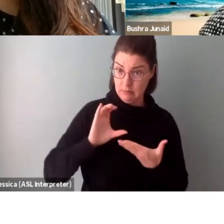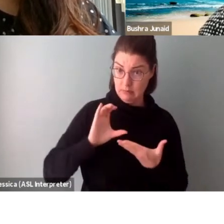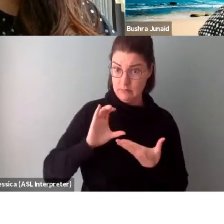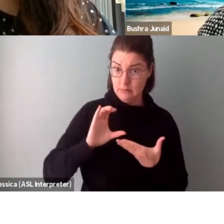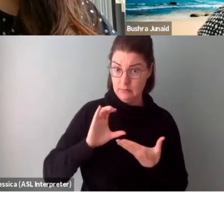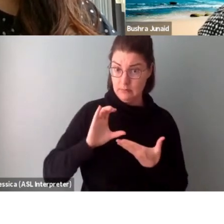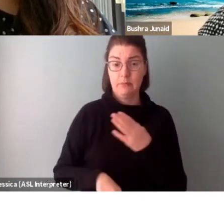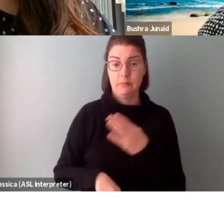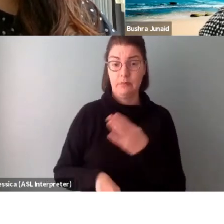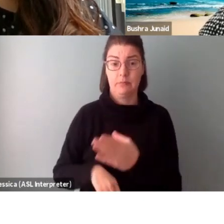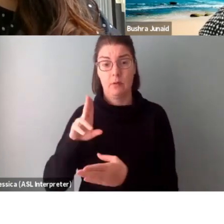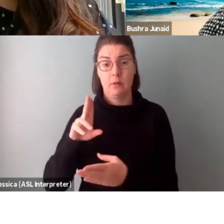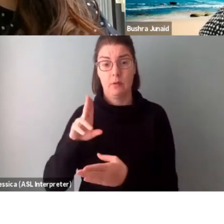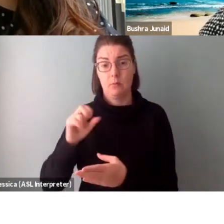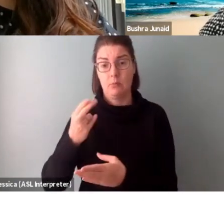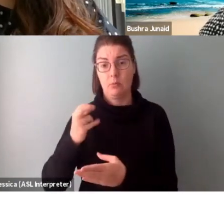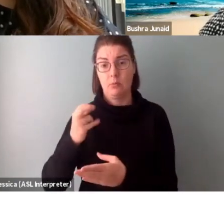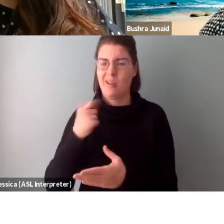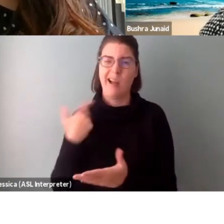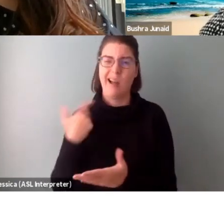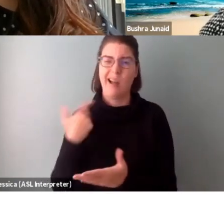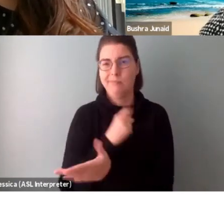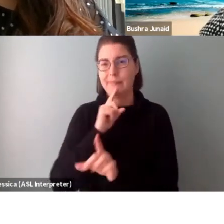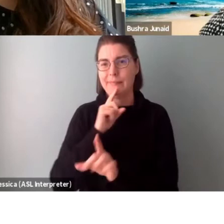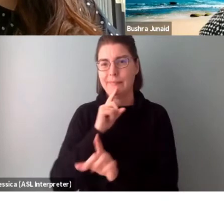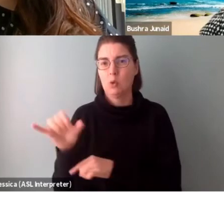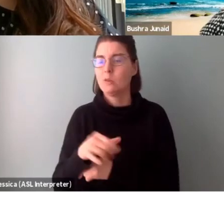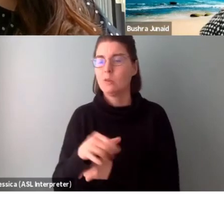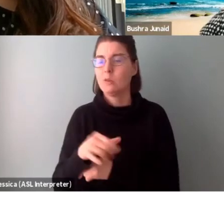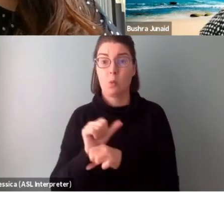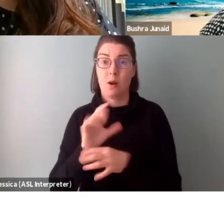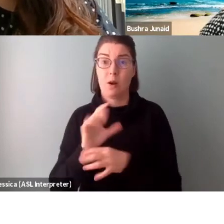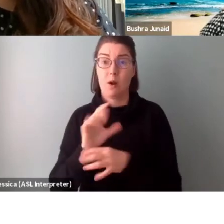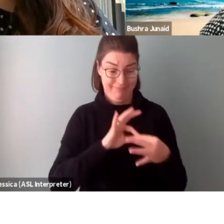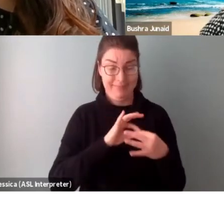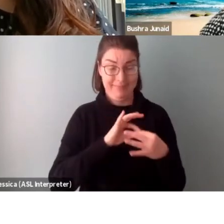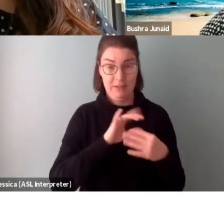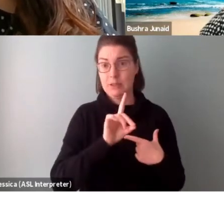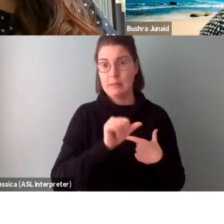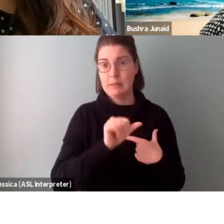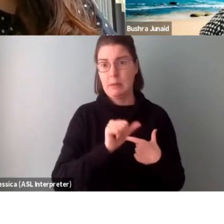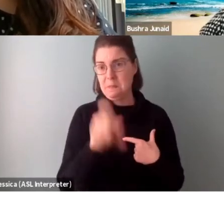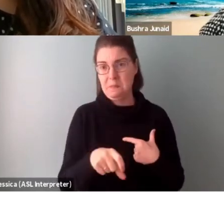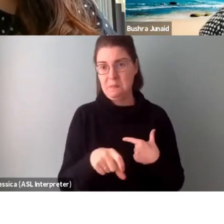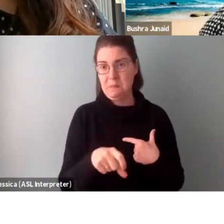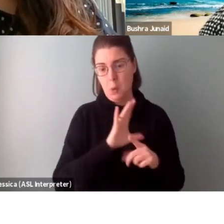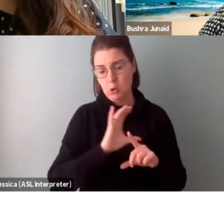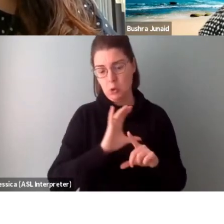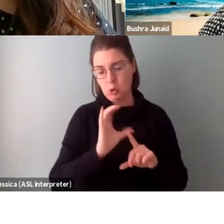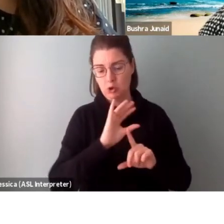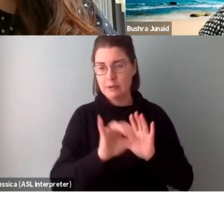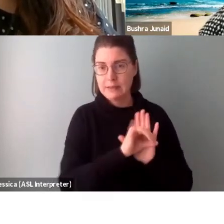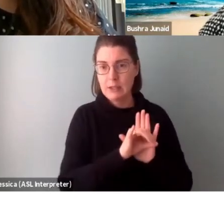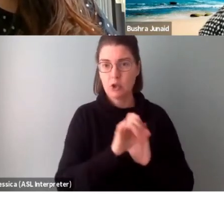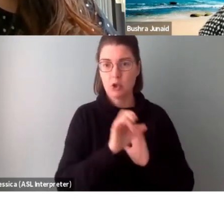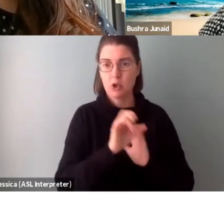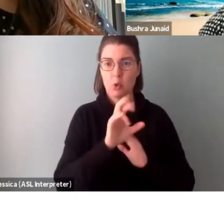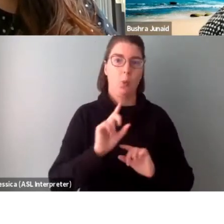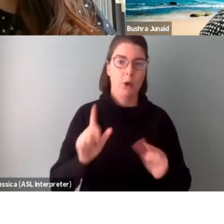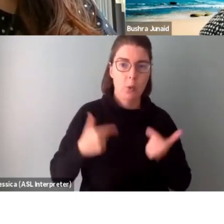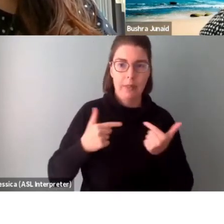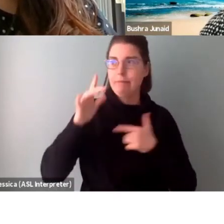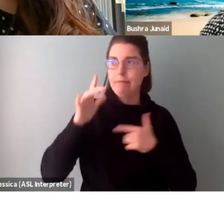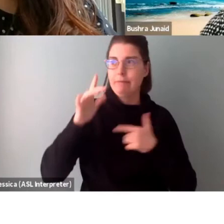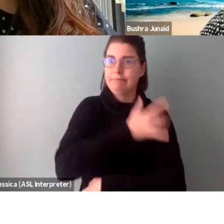So I'll take this one as well. I would say that your work doesn't have to center on your disability or your cultural identity or where you live in the province for that